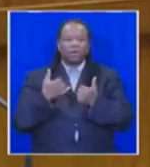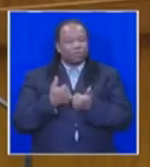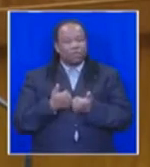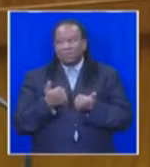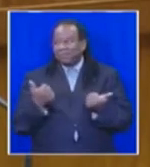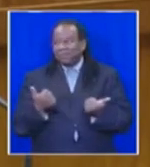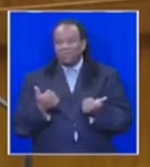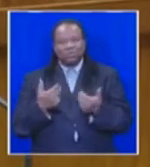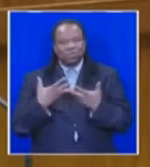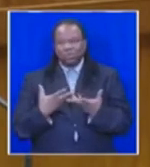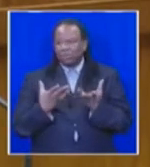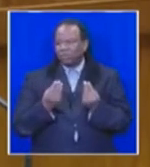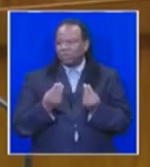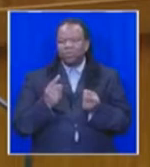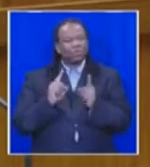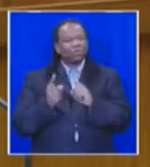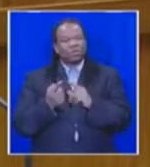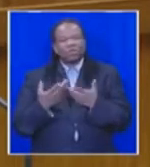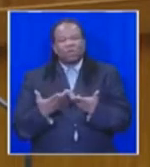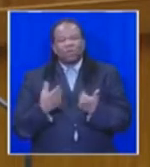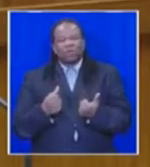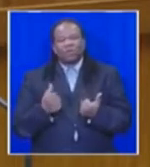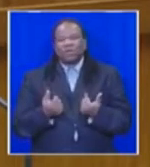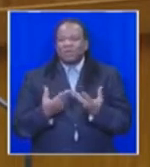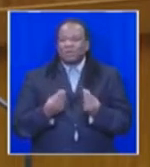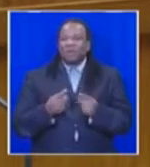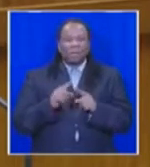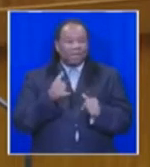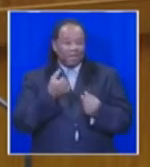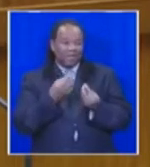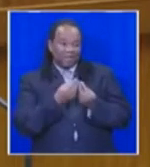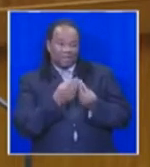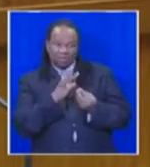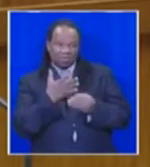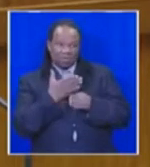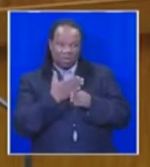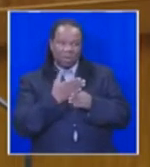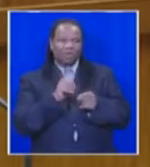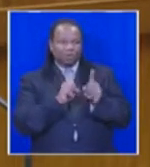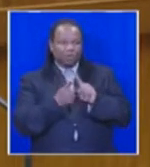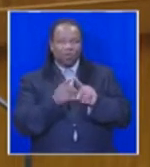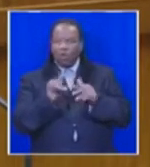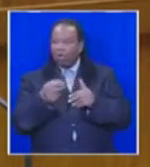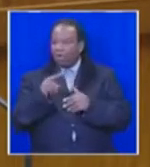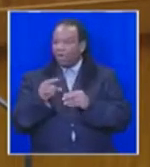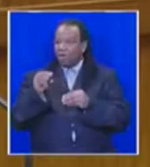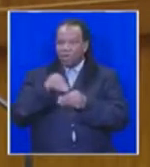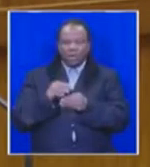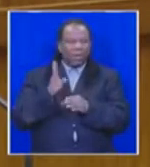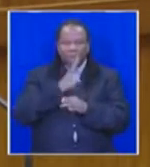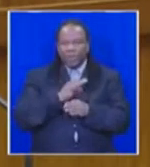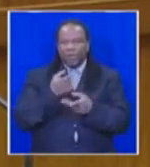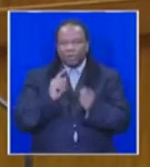for the sake of change. We must change what does not work or add value. The ACDP also condemns the actions of those